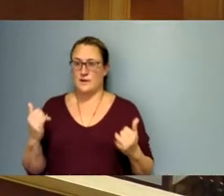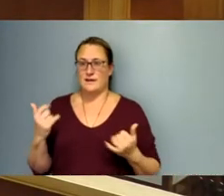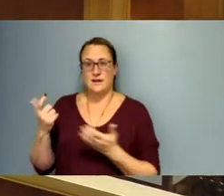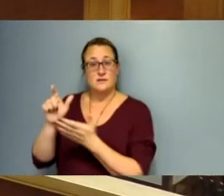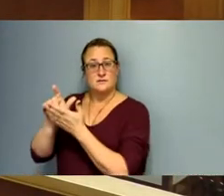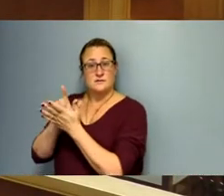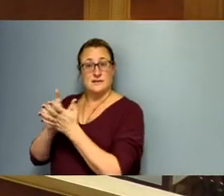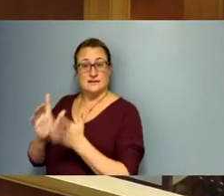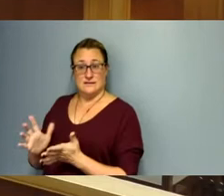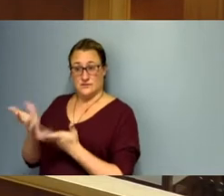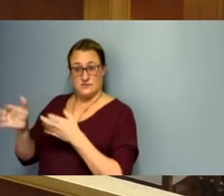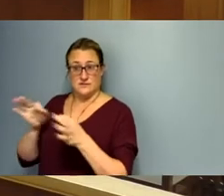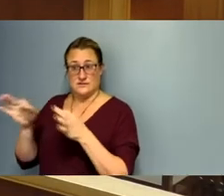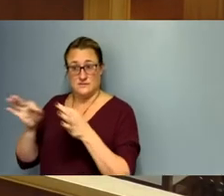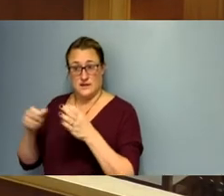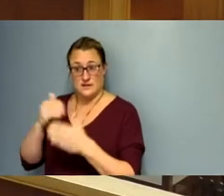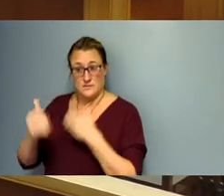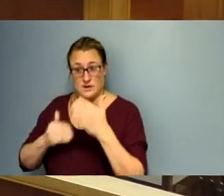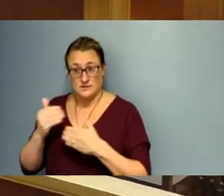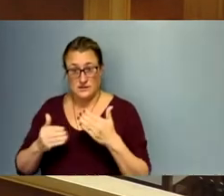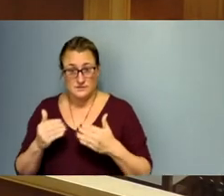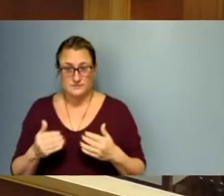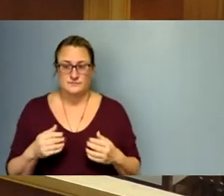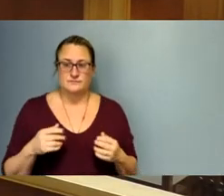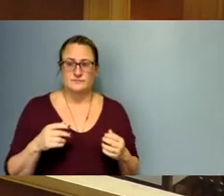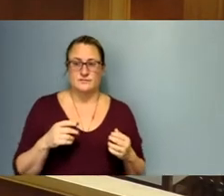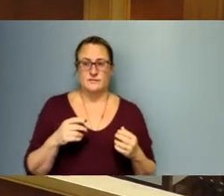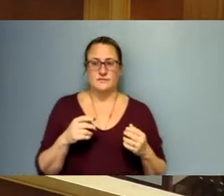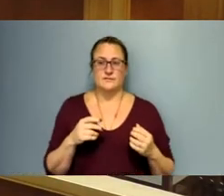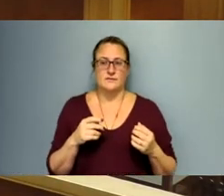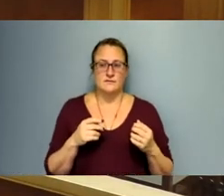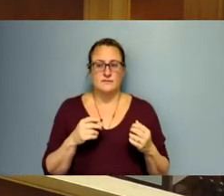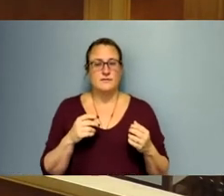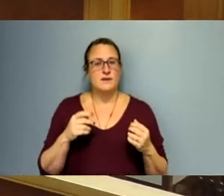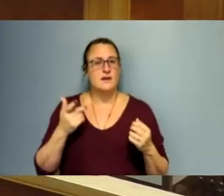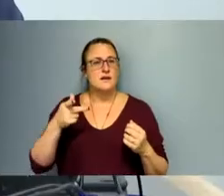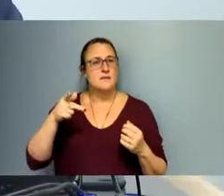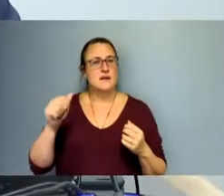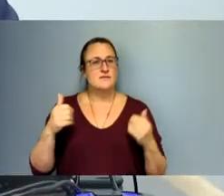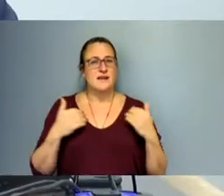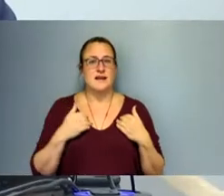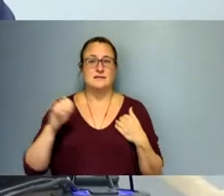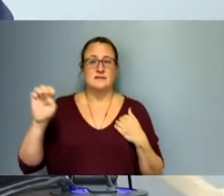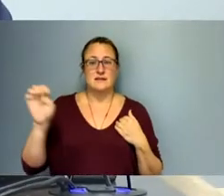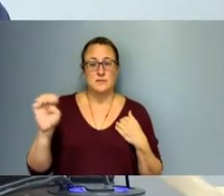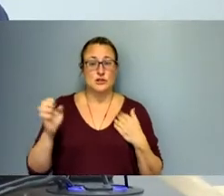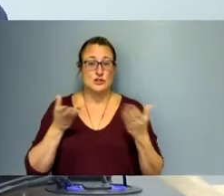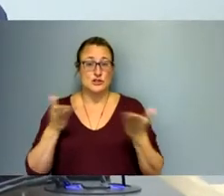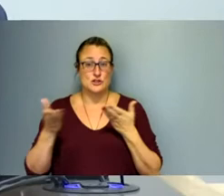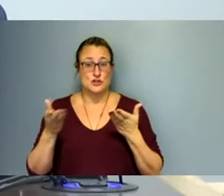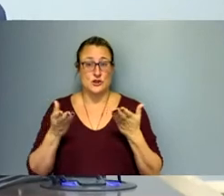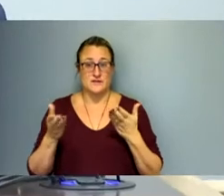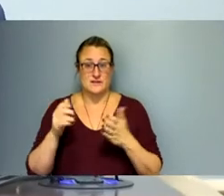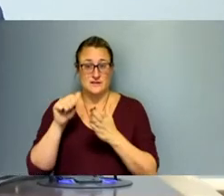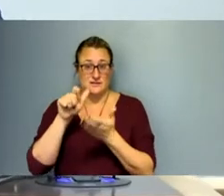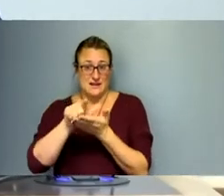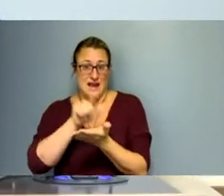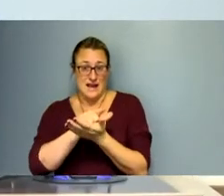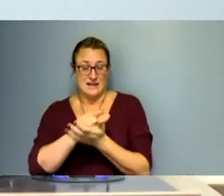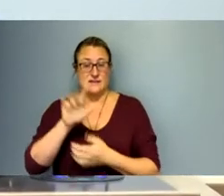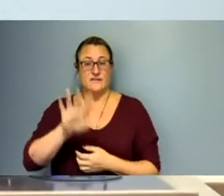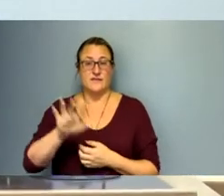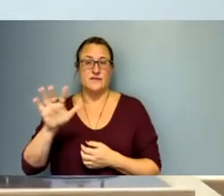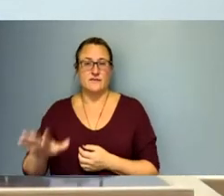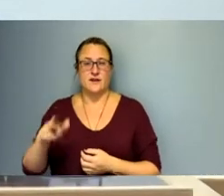thank you commissioner um so pennsylvania has what's called the emergency management services act um it's in title 55 of the pennsylvania code